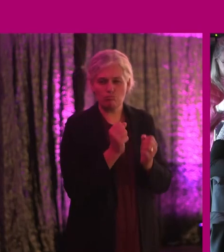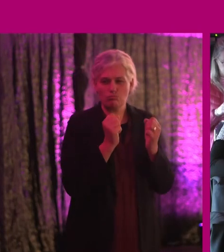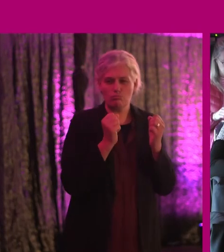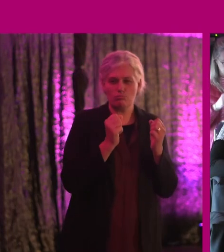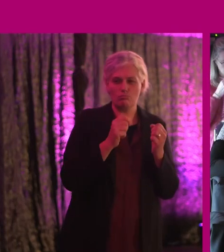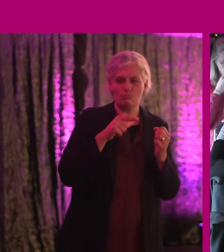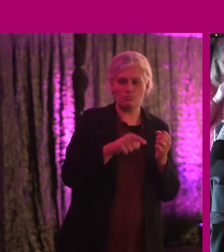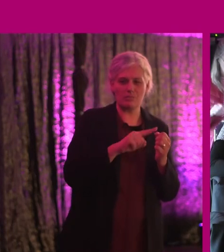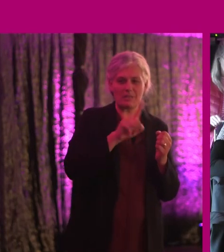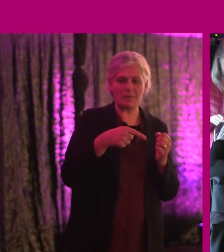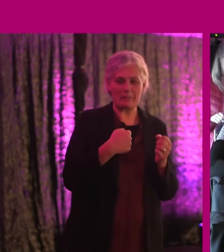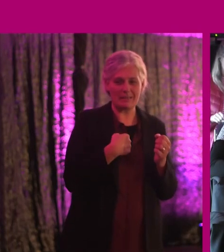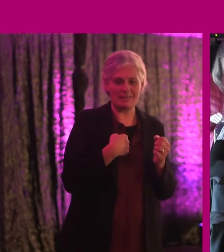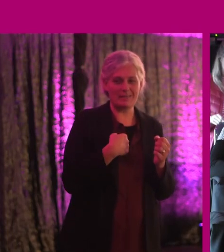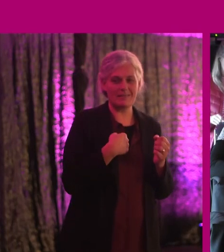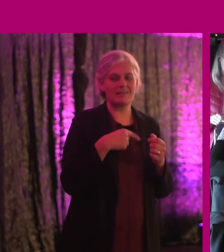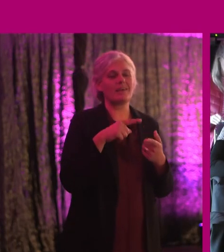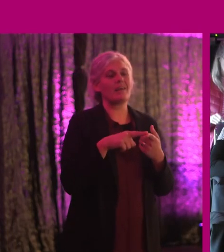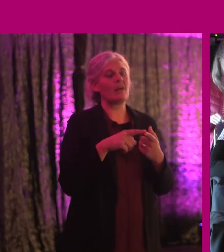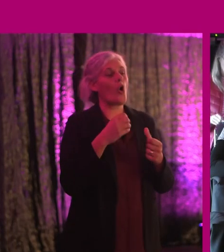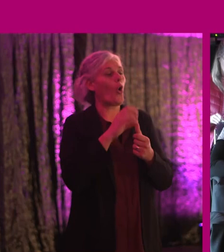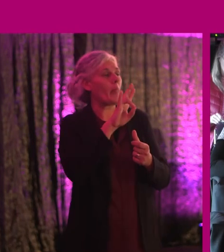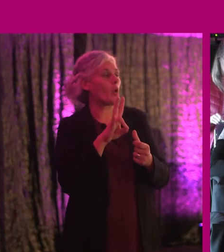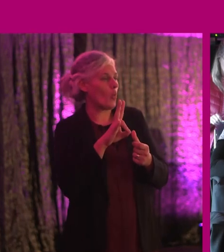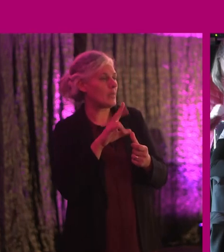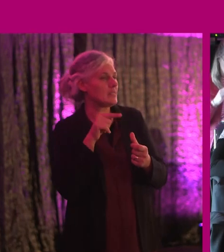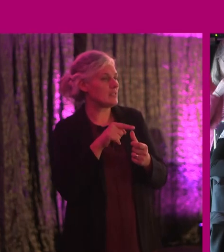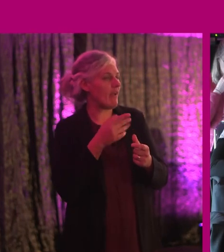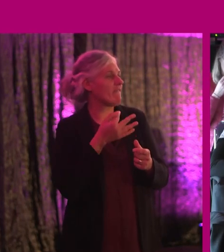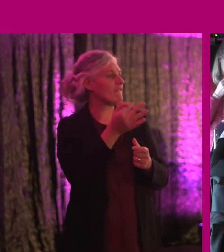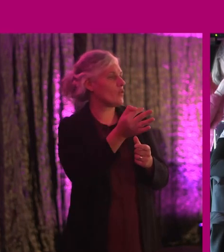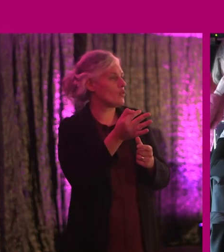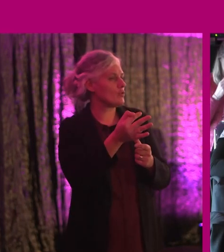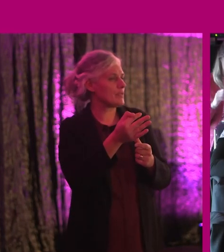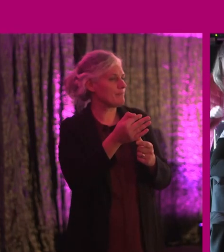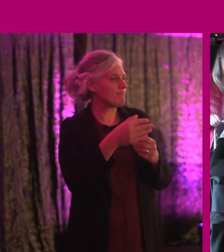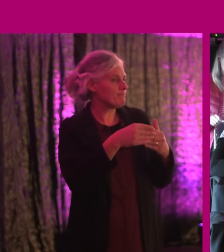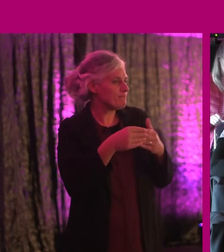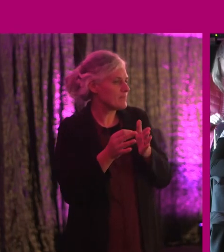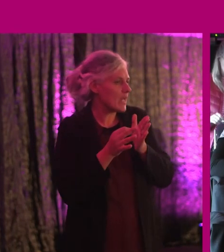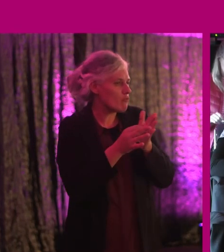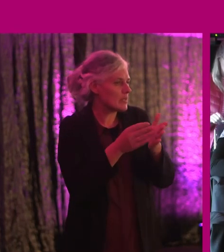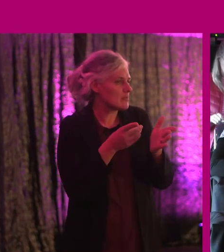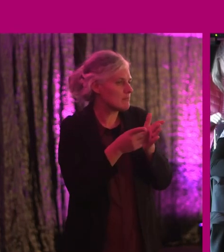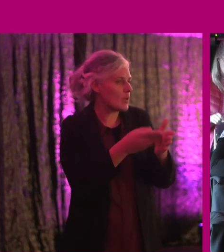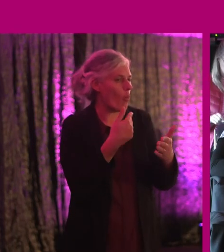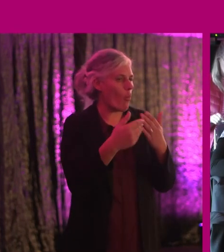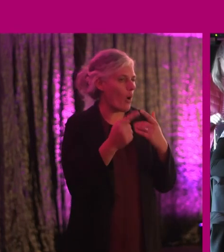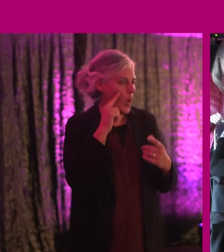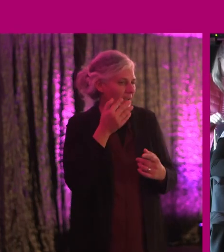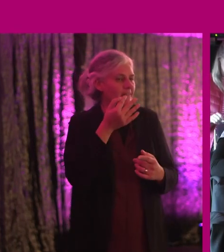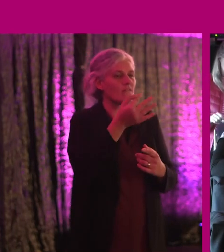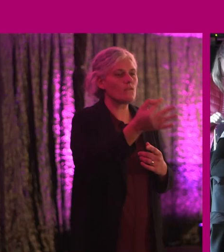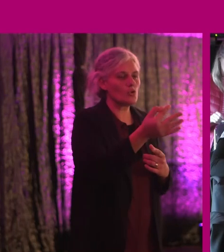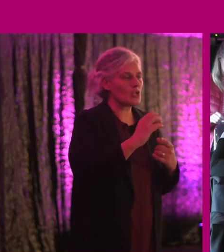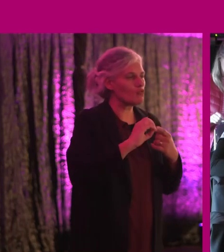So another question was about the future direction. So looking looking ahead and I suppose